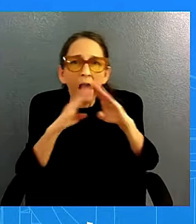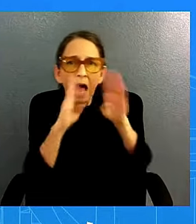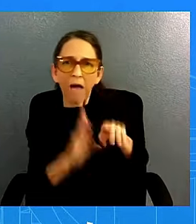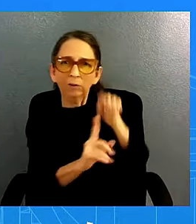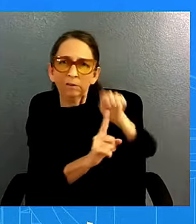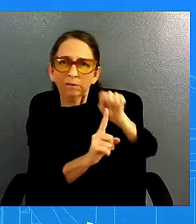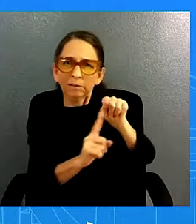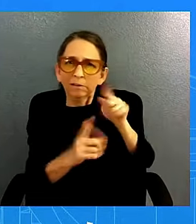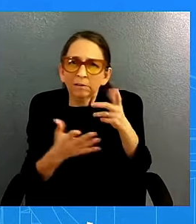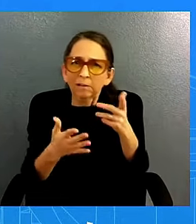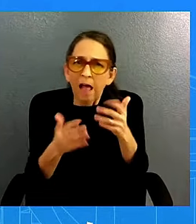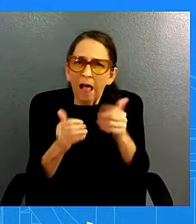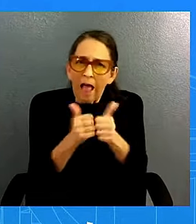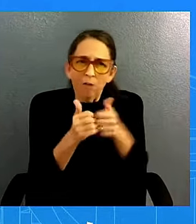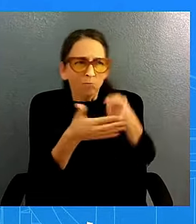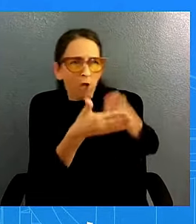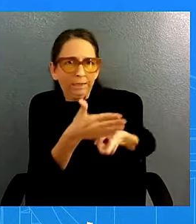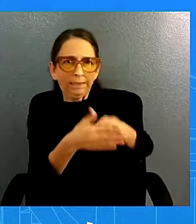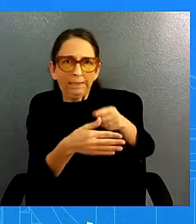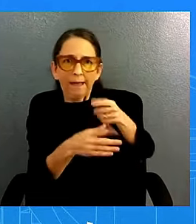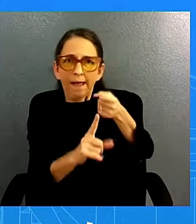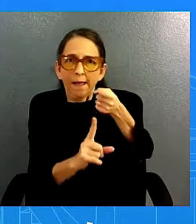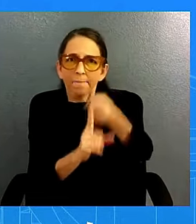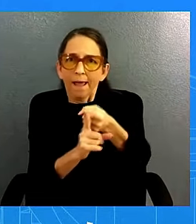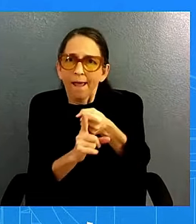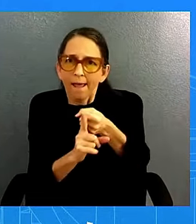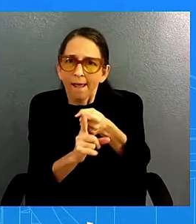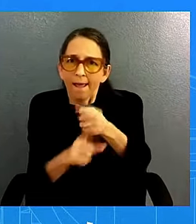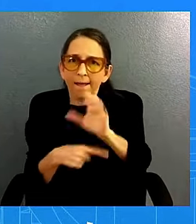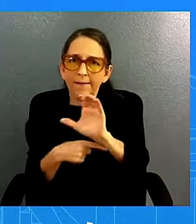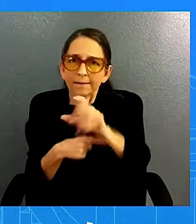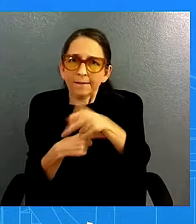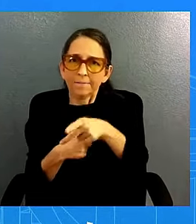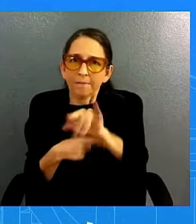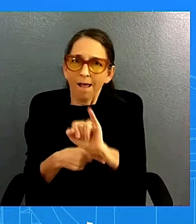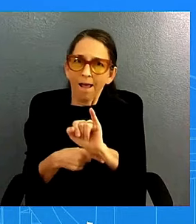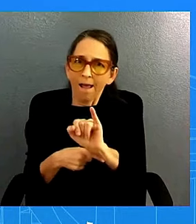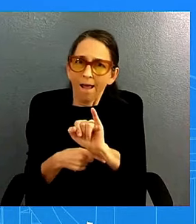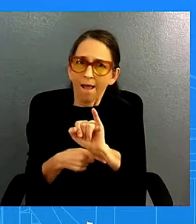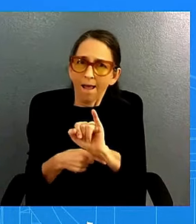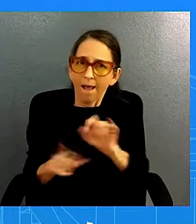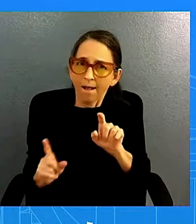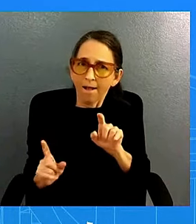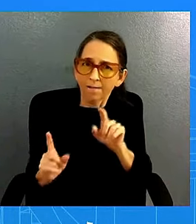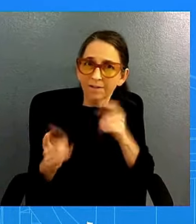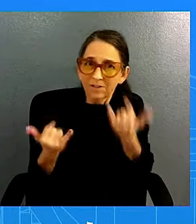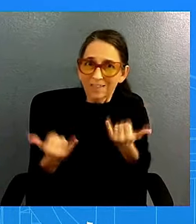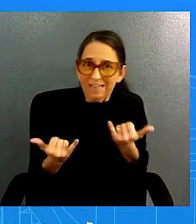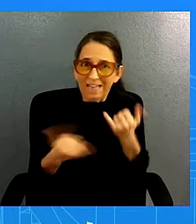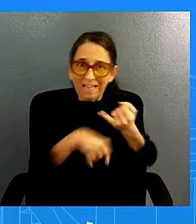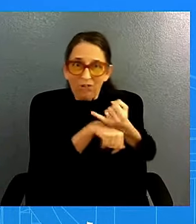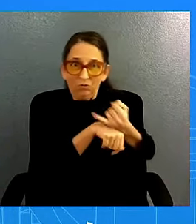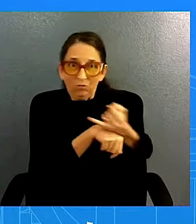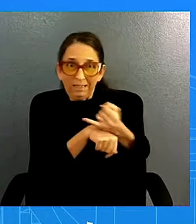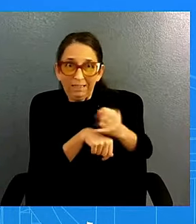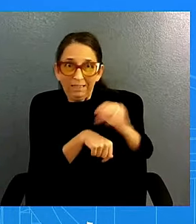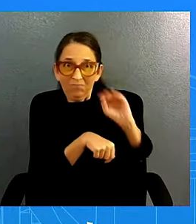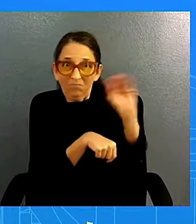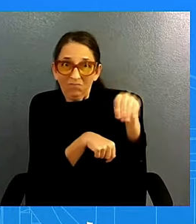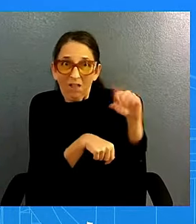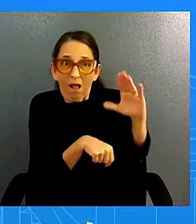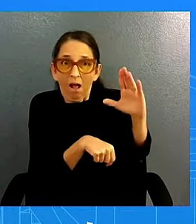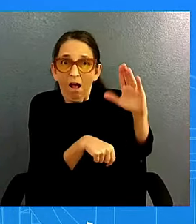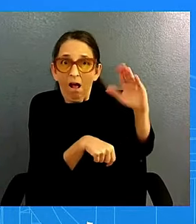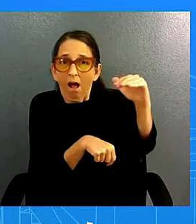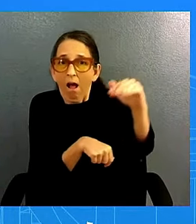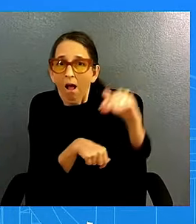the cpi bundle in terms of you know now that we've had the interest rate cut how much more is it you know our housing prices going to come down